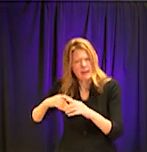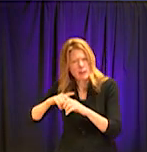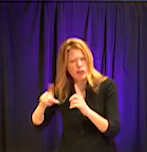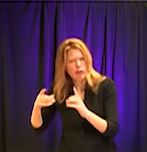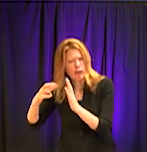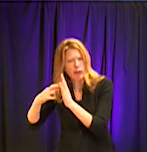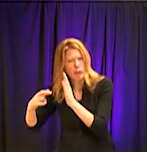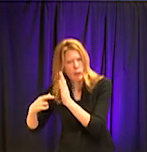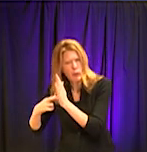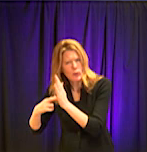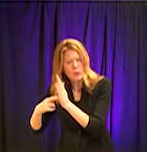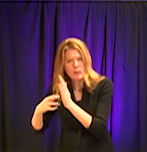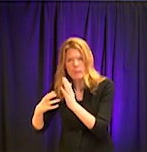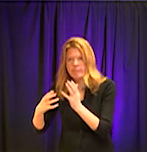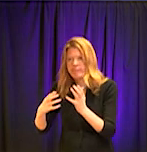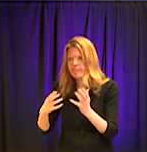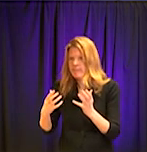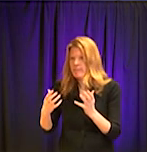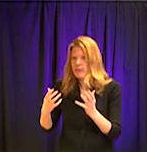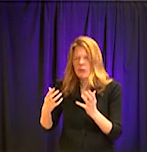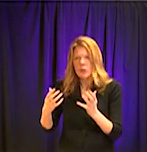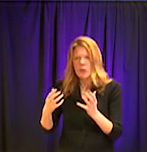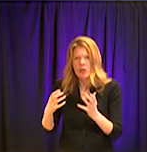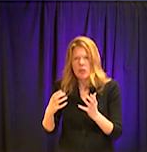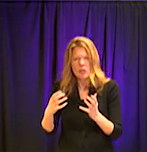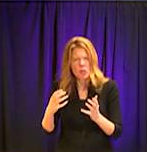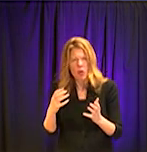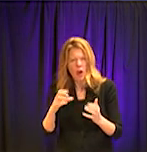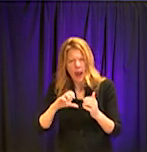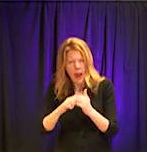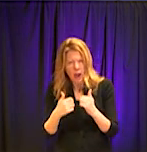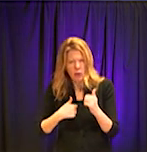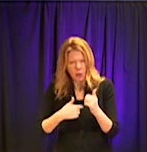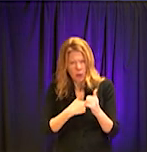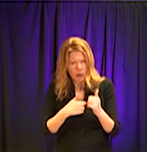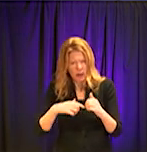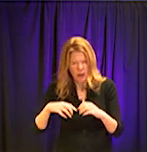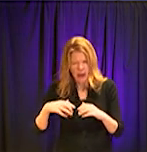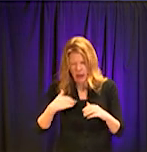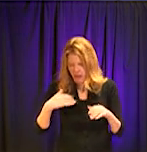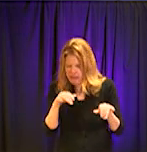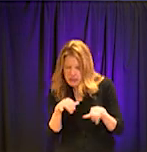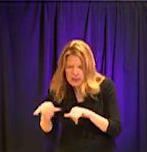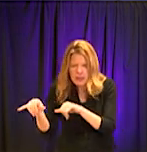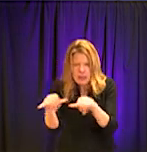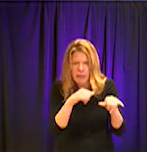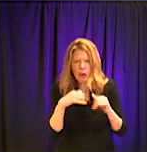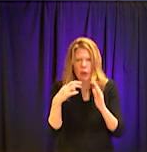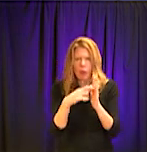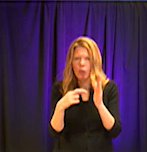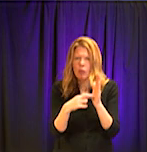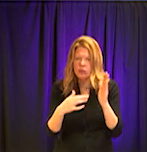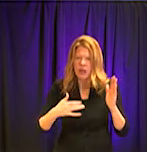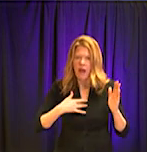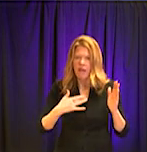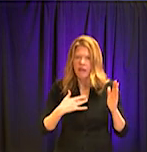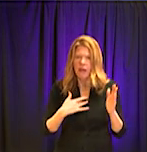It's sort of a patchwork in the state of Georgia. And Georgia is not unique. This is everywhere. Everybody's making their own decisions